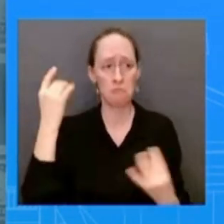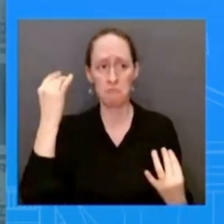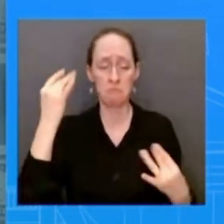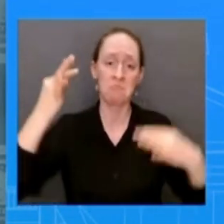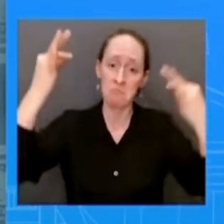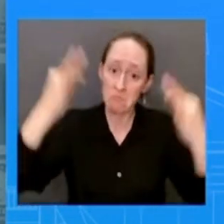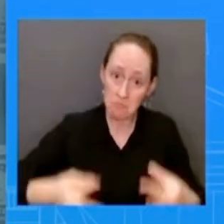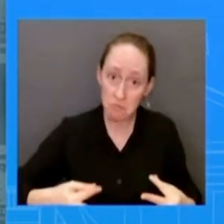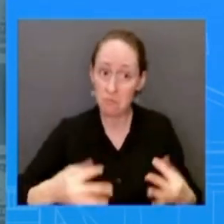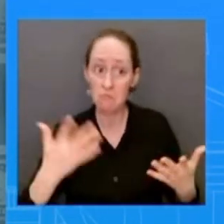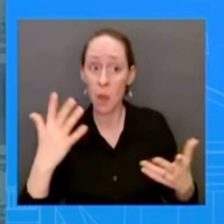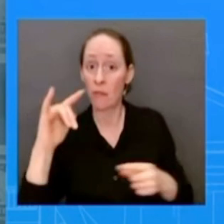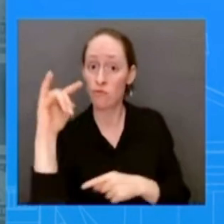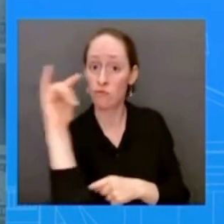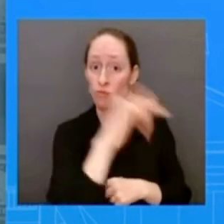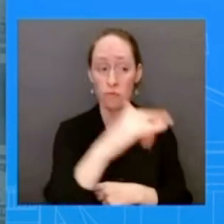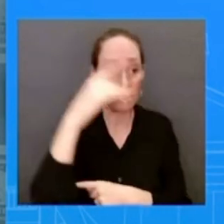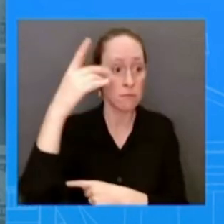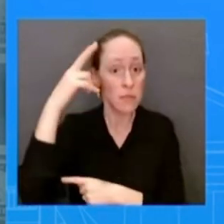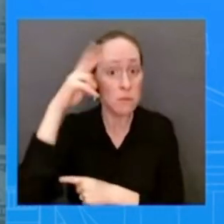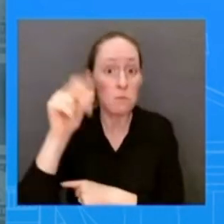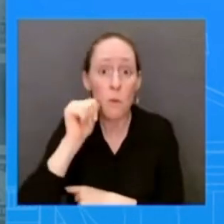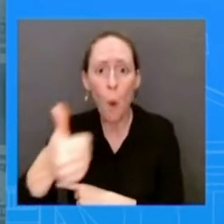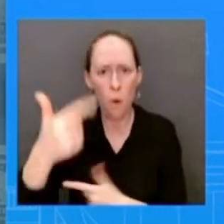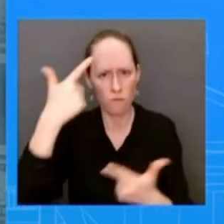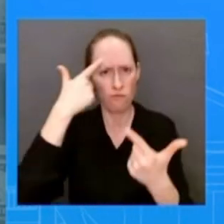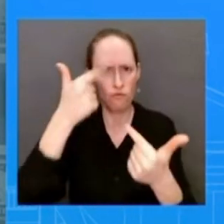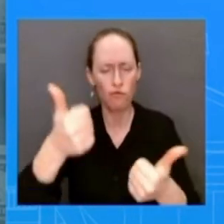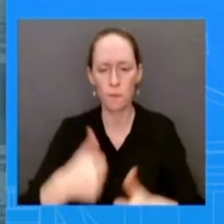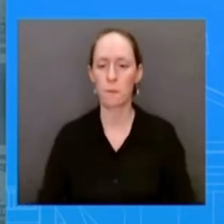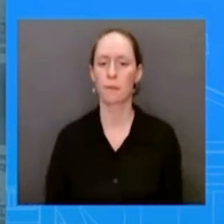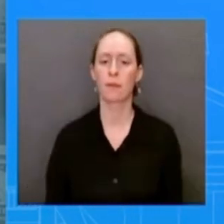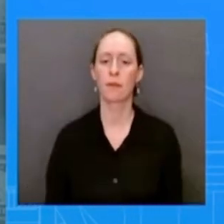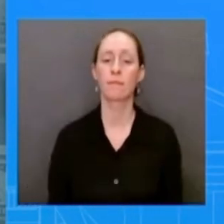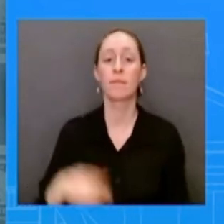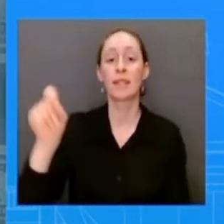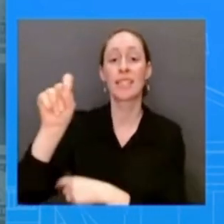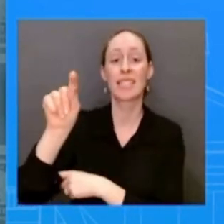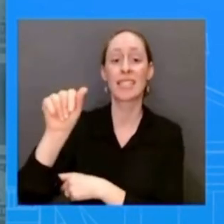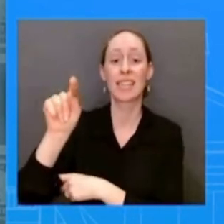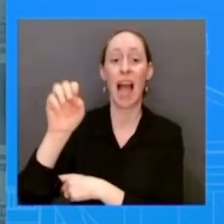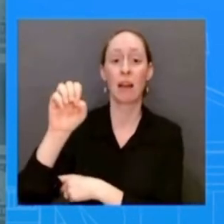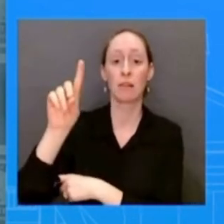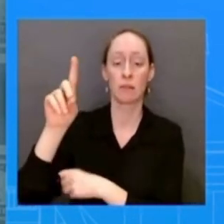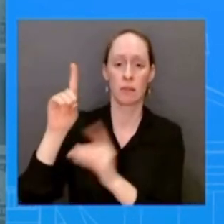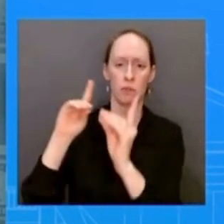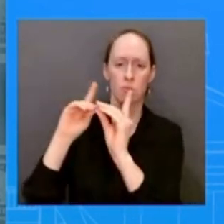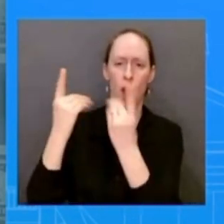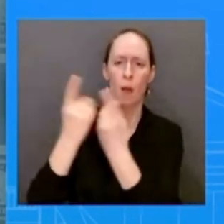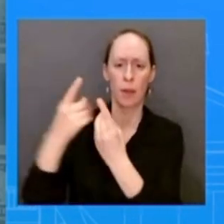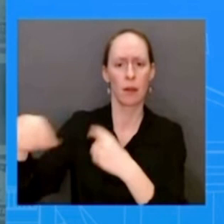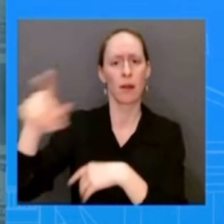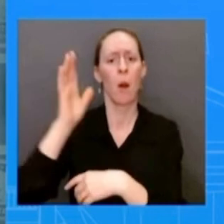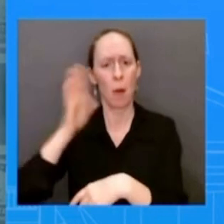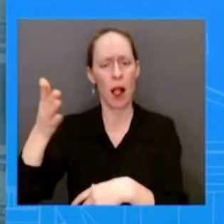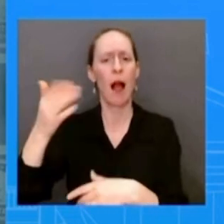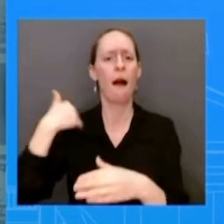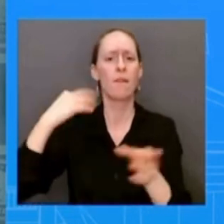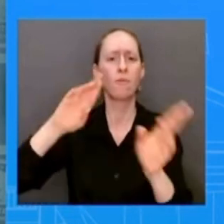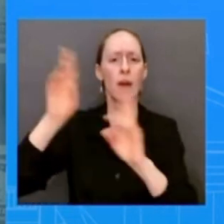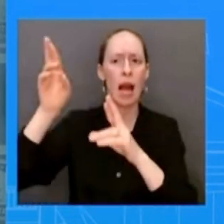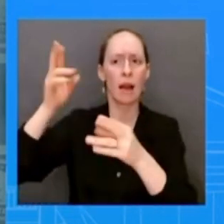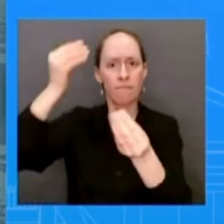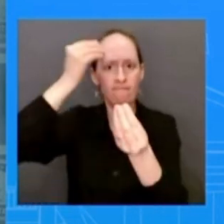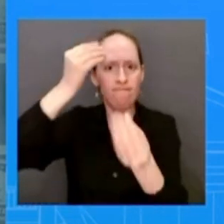is focused on that and gives that information and do the travel advisory and so uh when it comes to the travel advisory